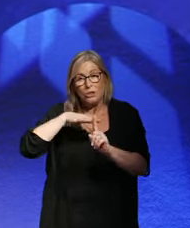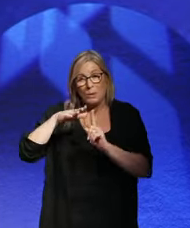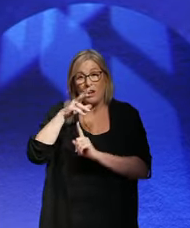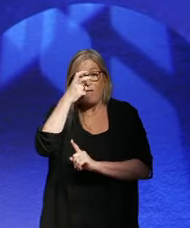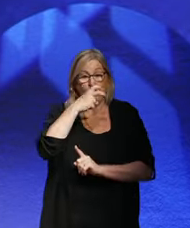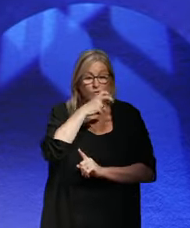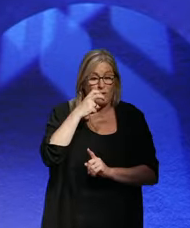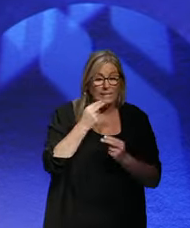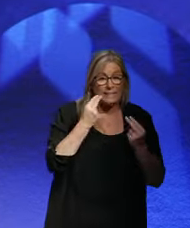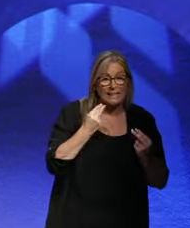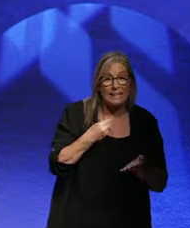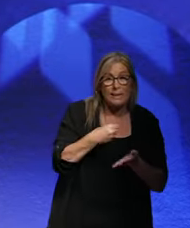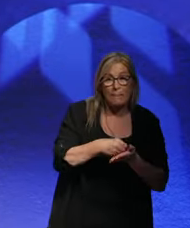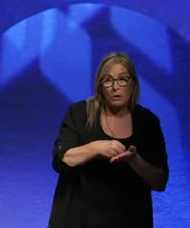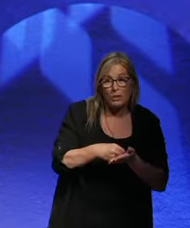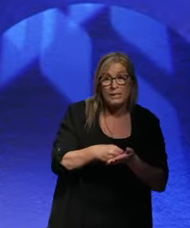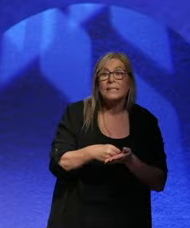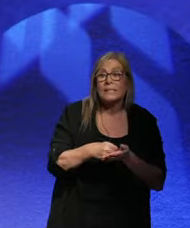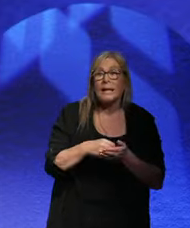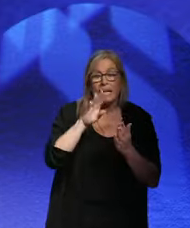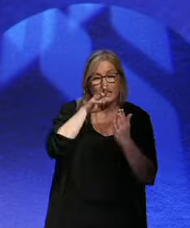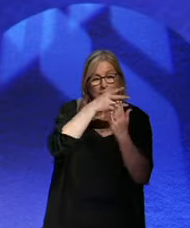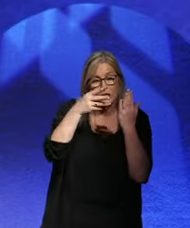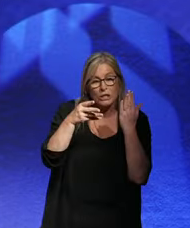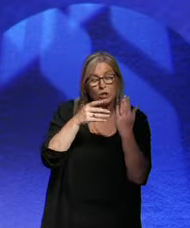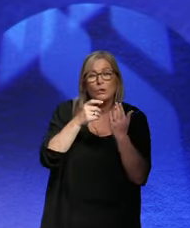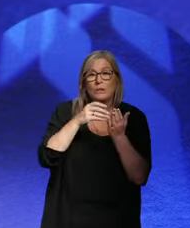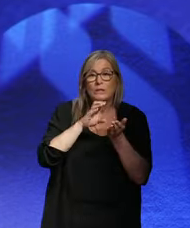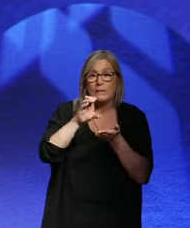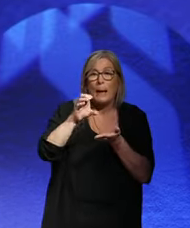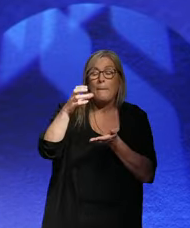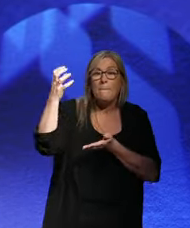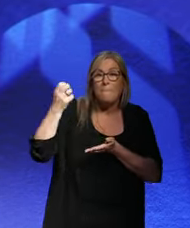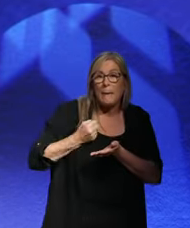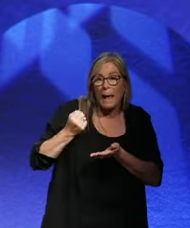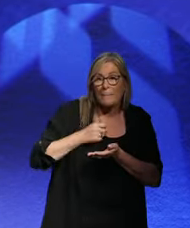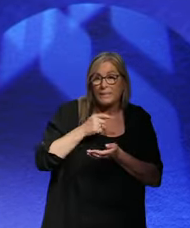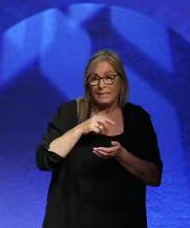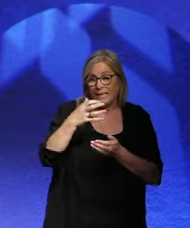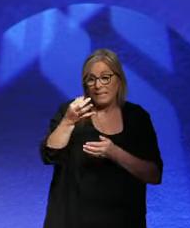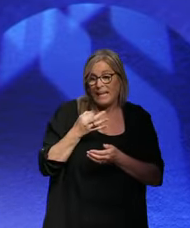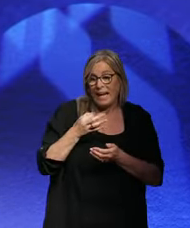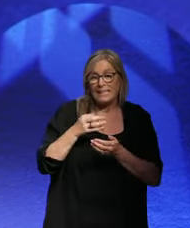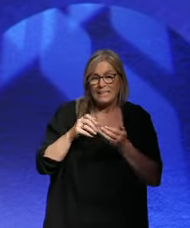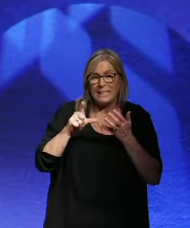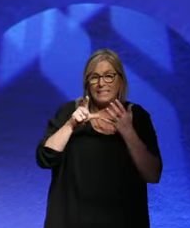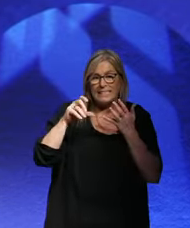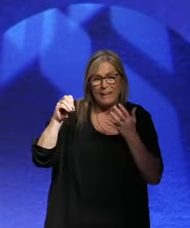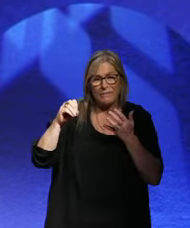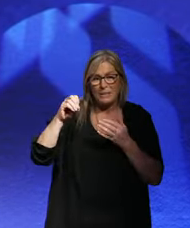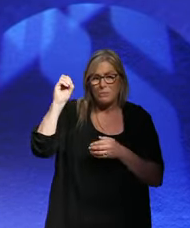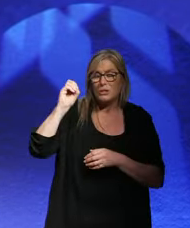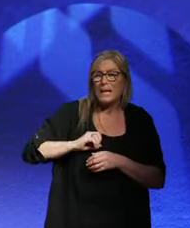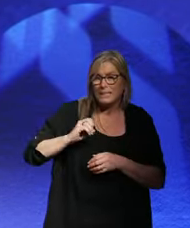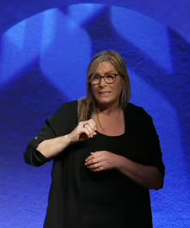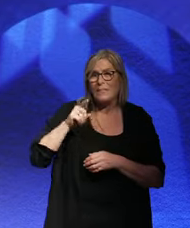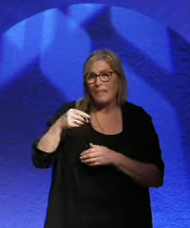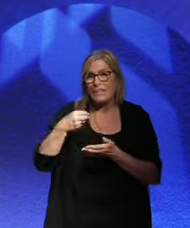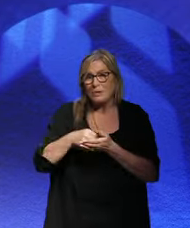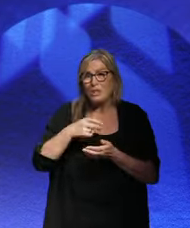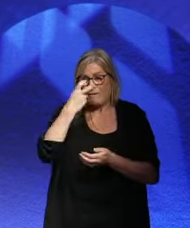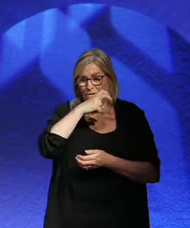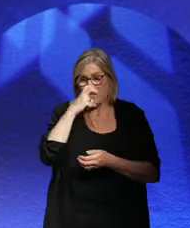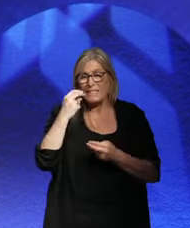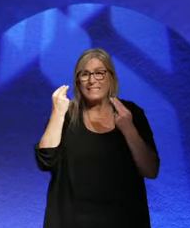the money and the schedule of payments was that they would get 70% of this money. They needed this money. The French